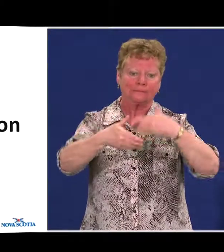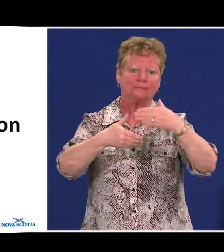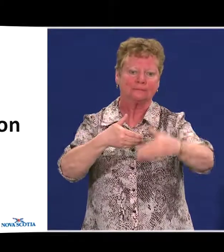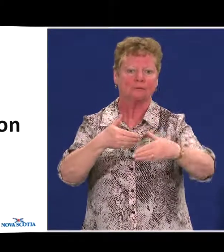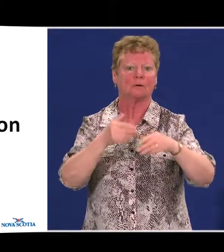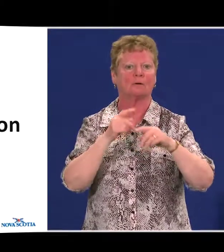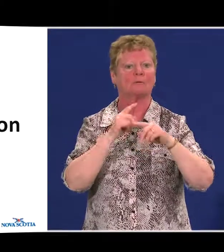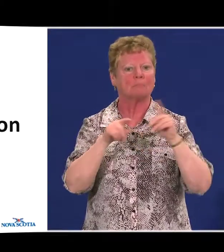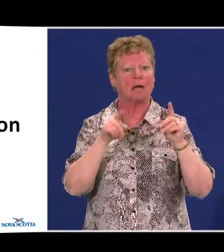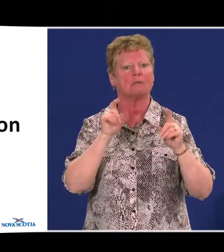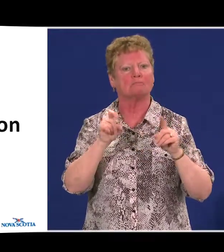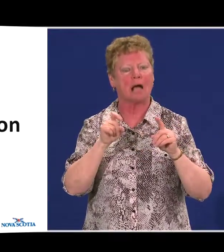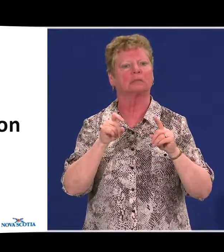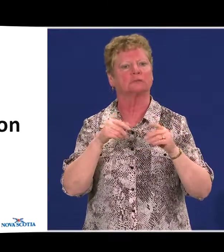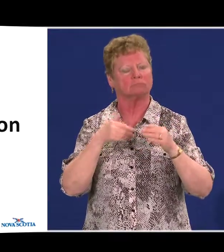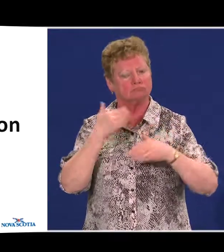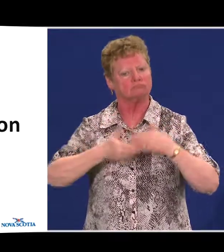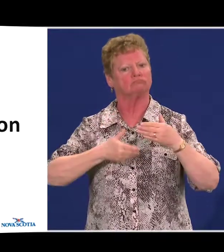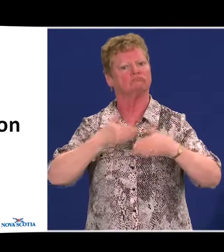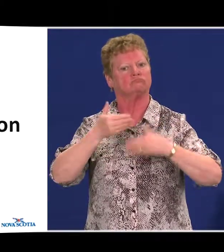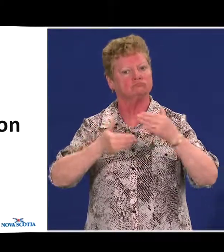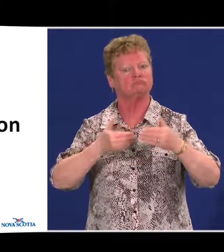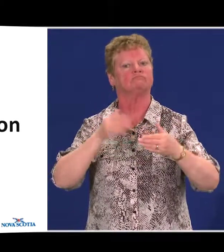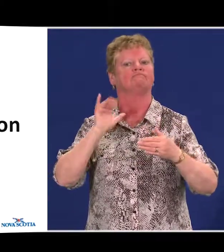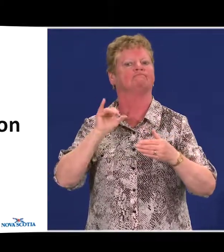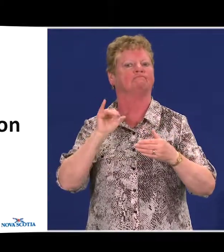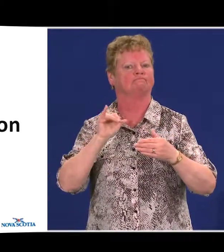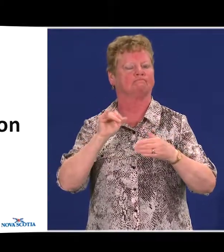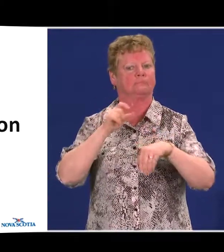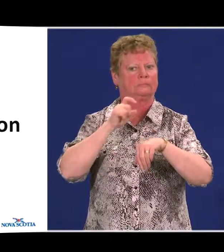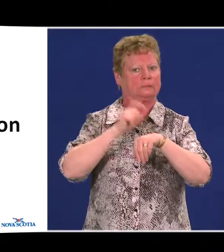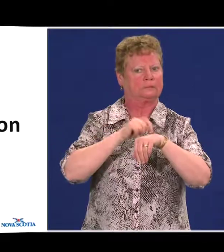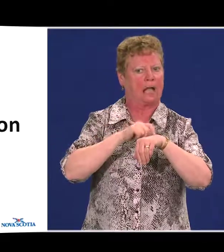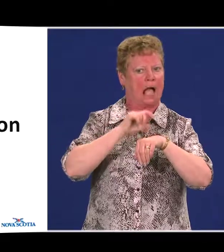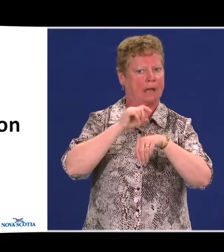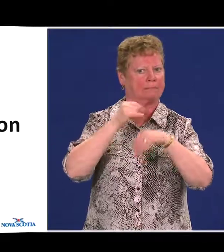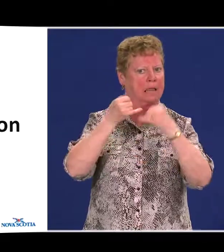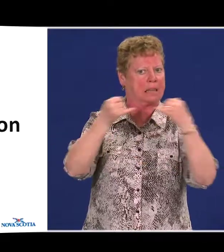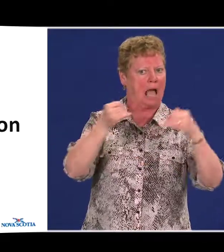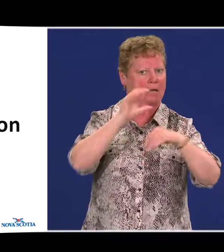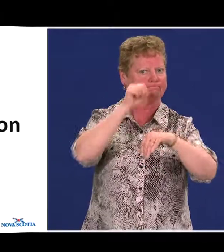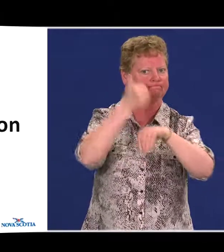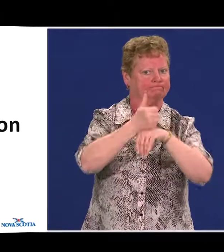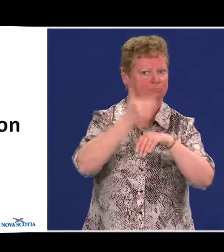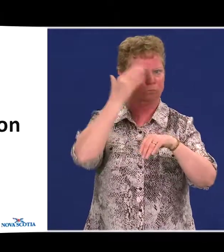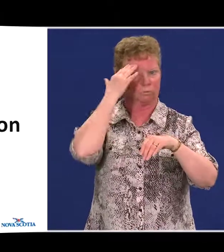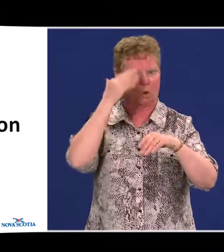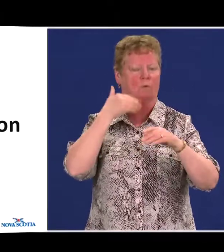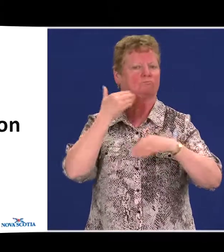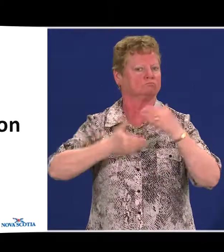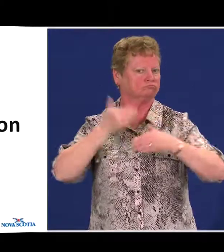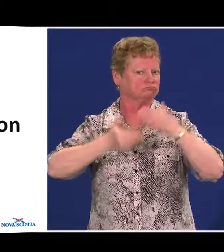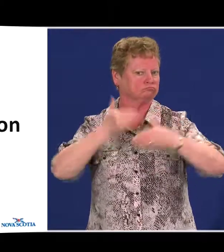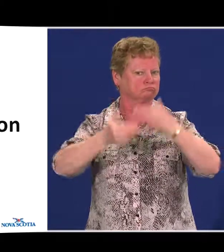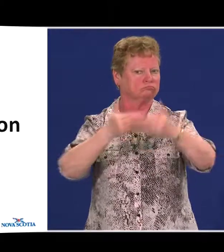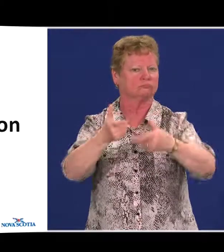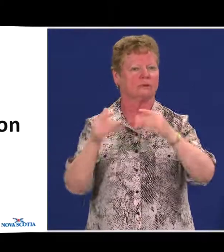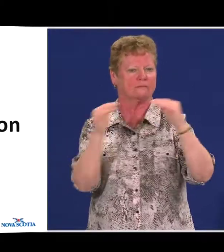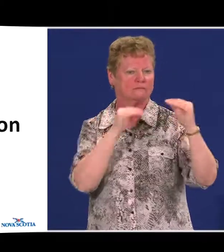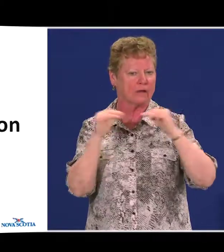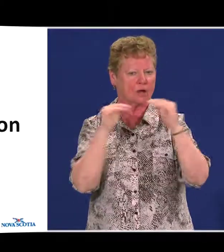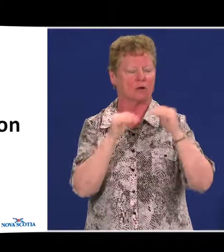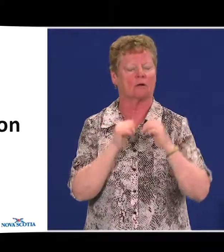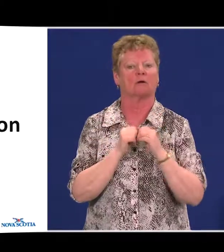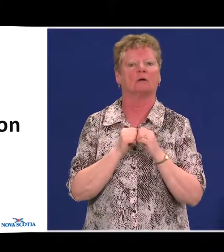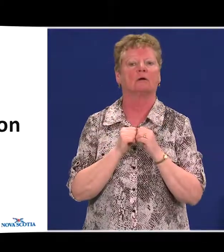progressive realization, timelines established, should be aggressive but fair, taking